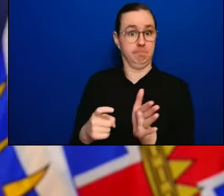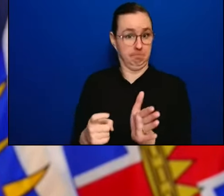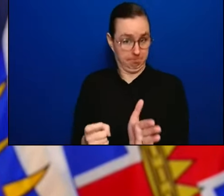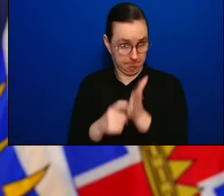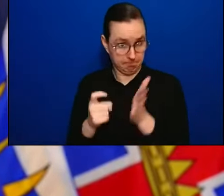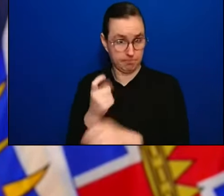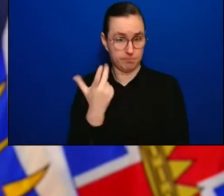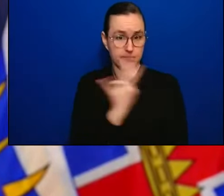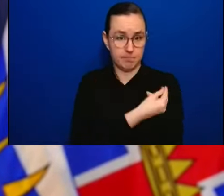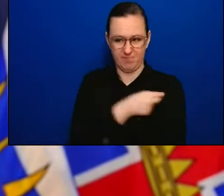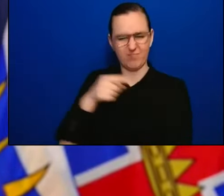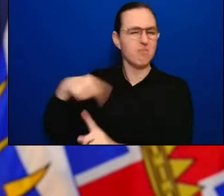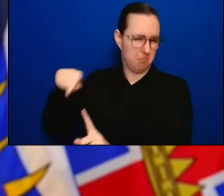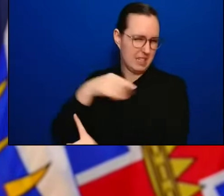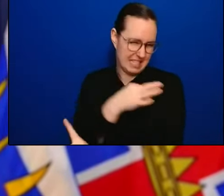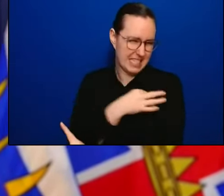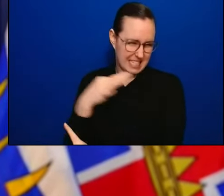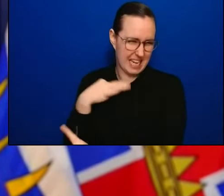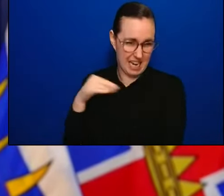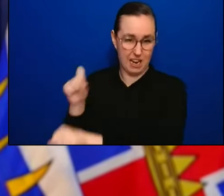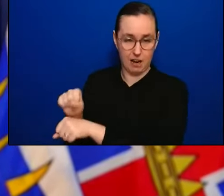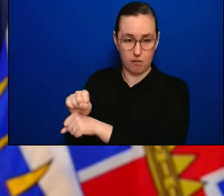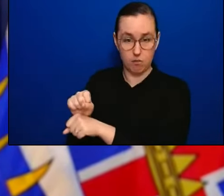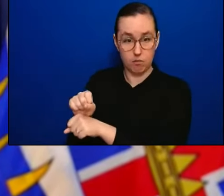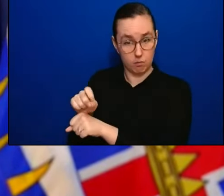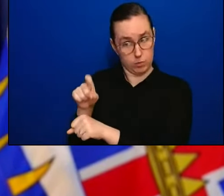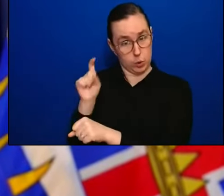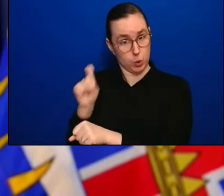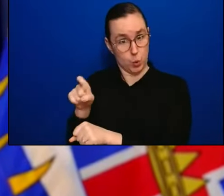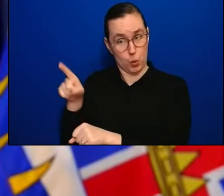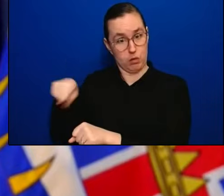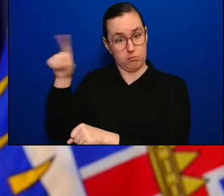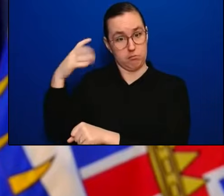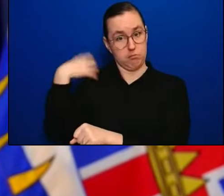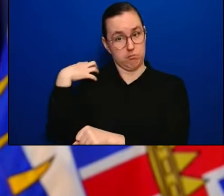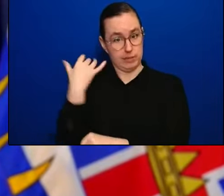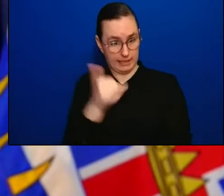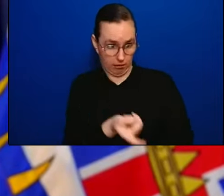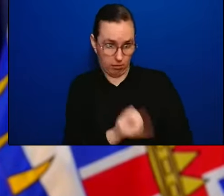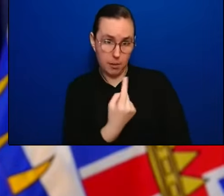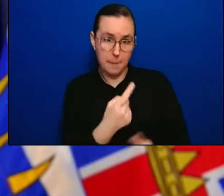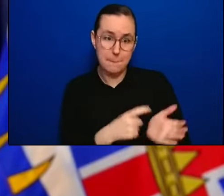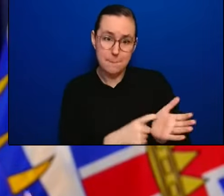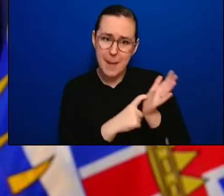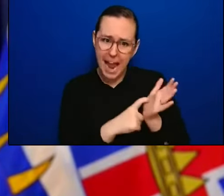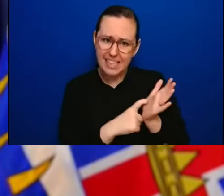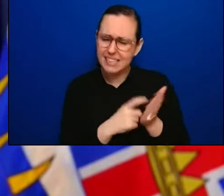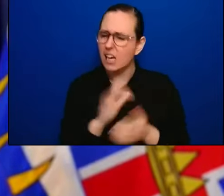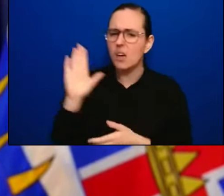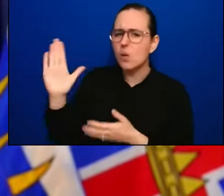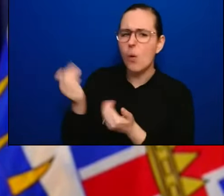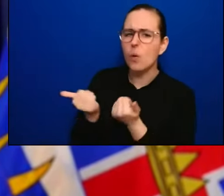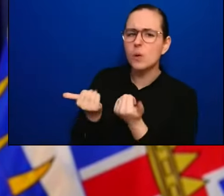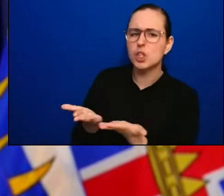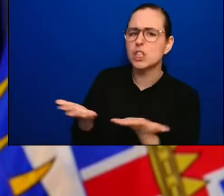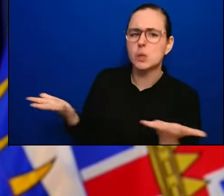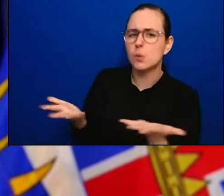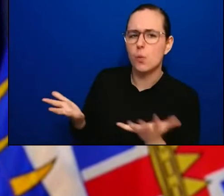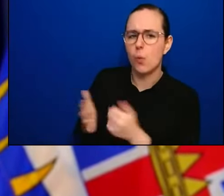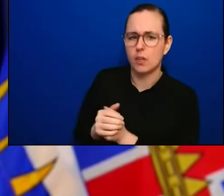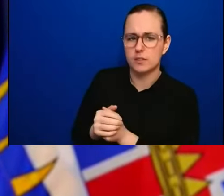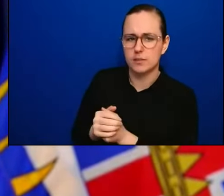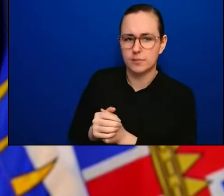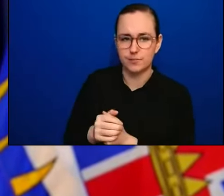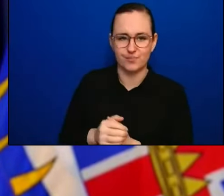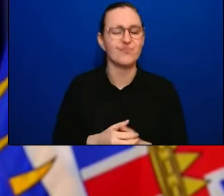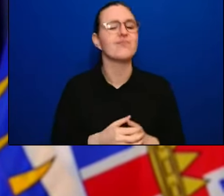advice should they continue to keep that vaccine requirement in place for their workers? Two very different issues.